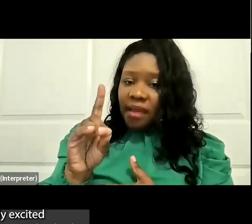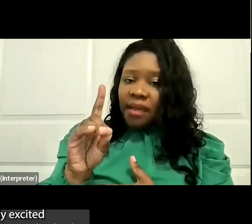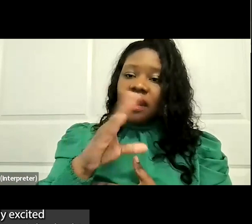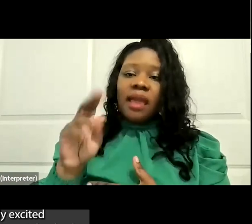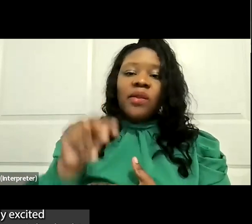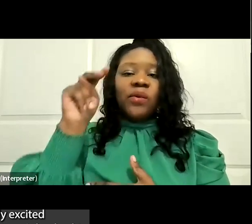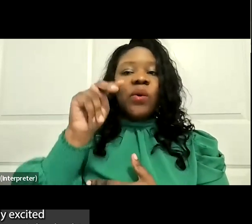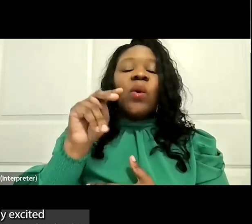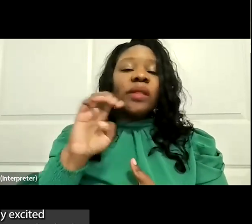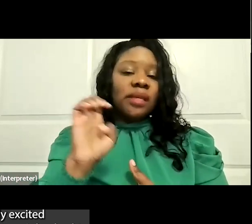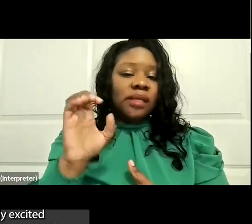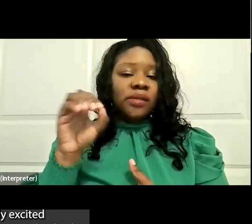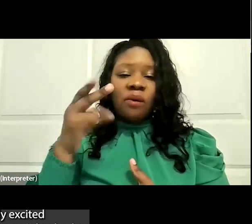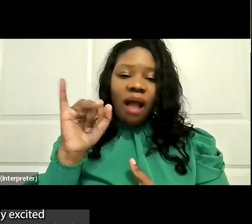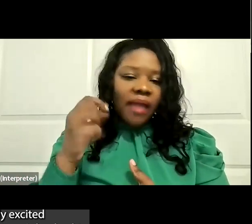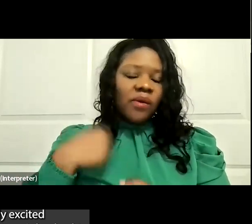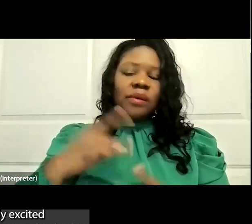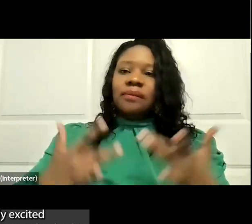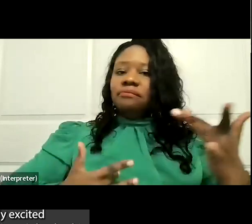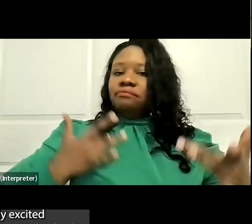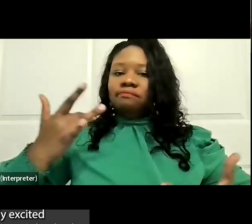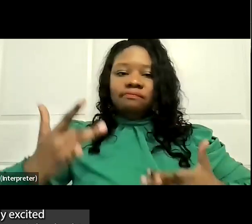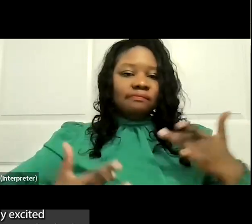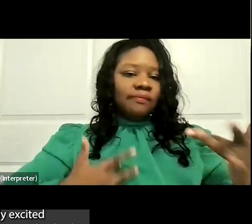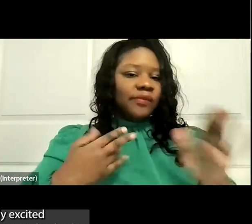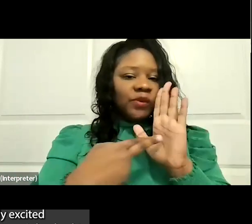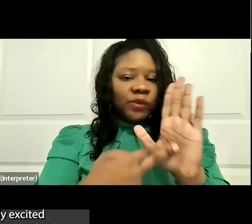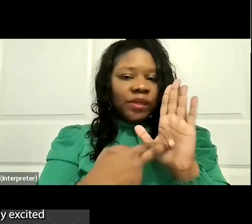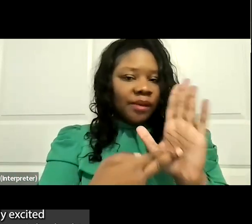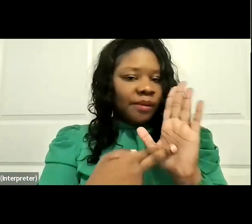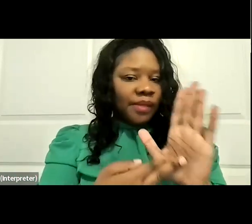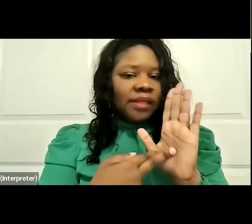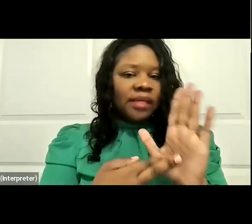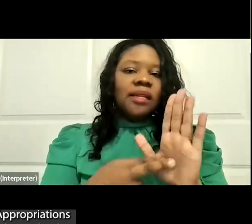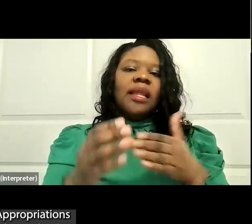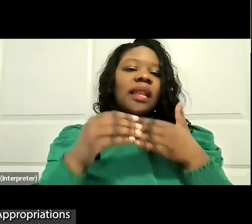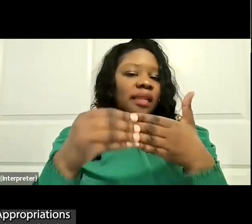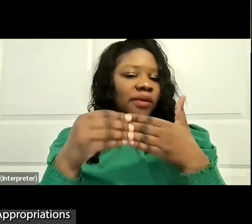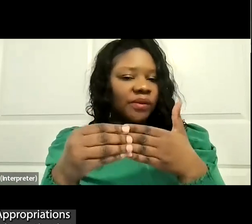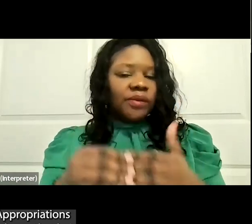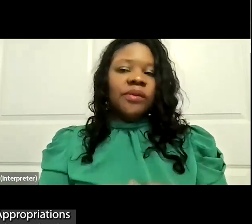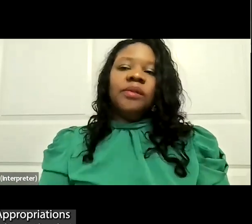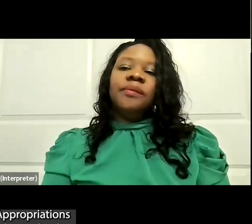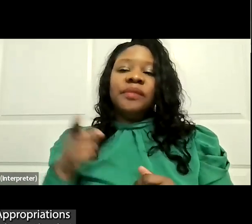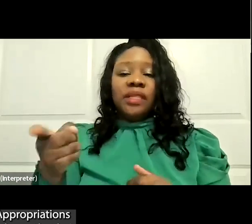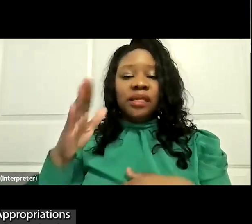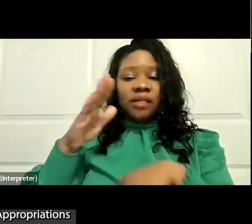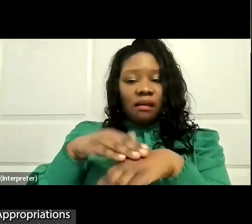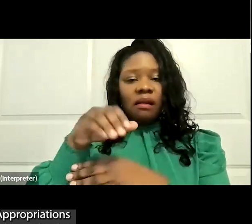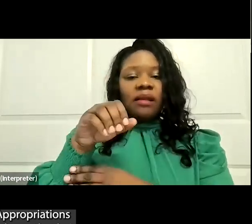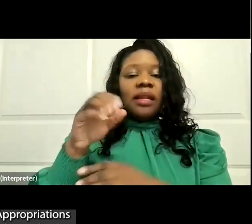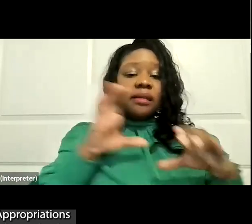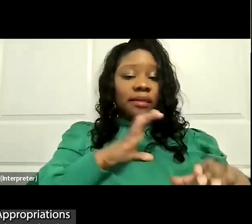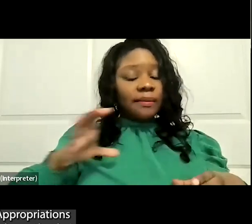Northeast Ohio are really excited about Representative Joyce's leadership. He's been on the Appropriations Committee